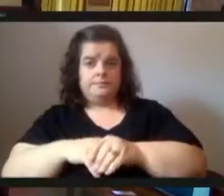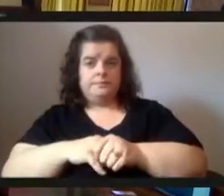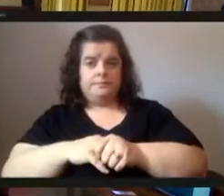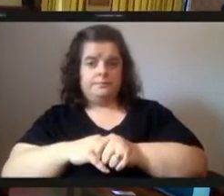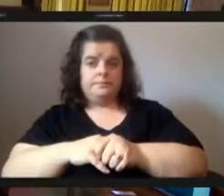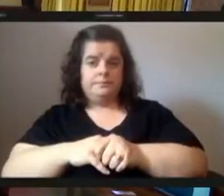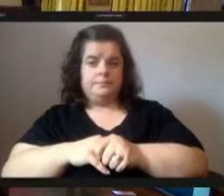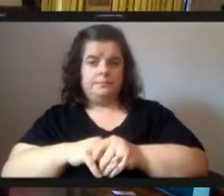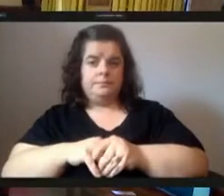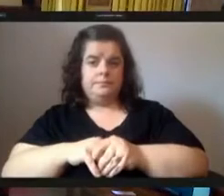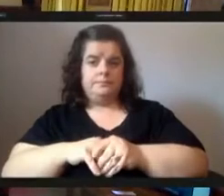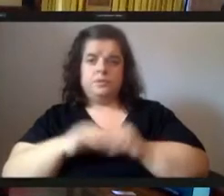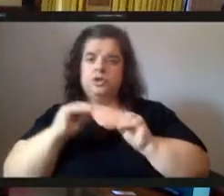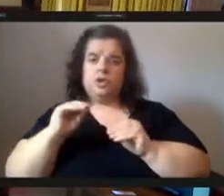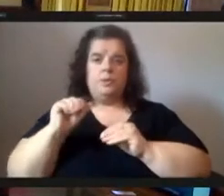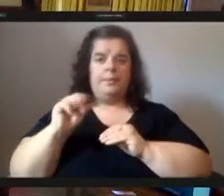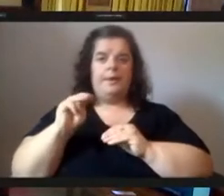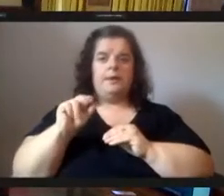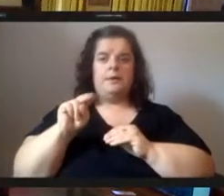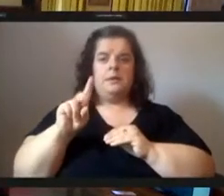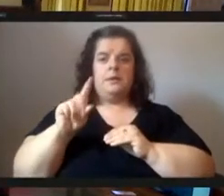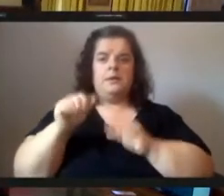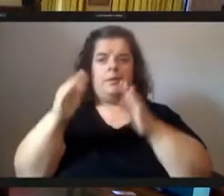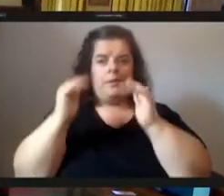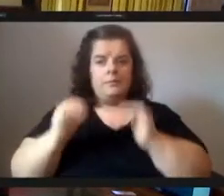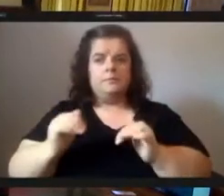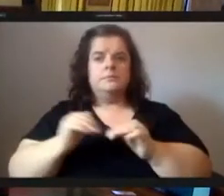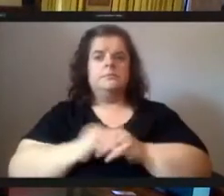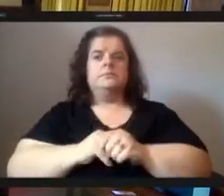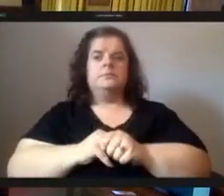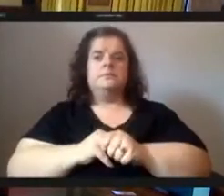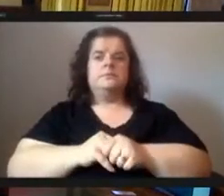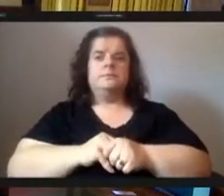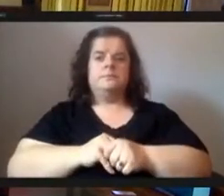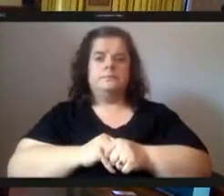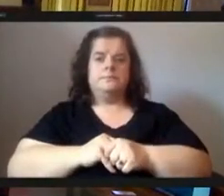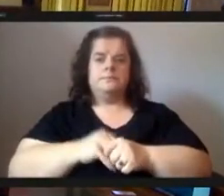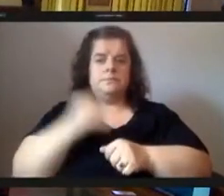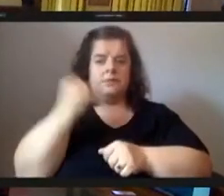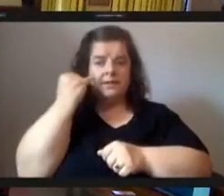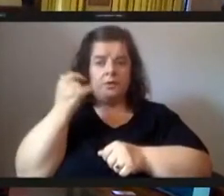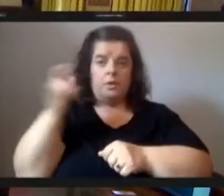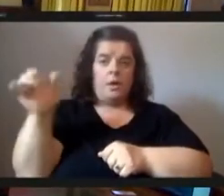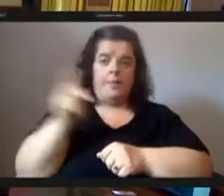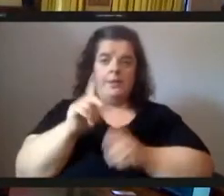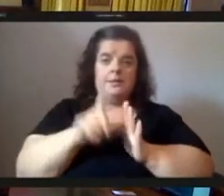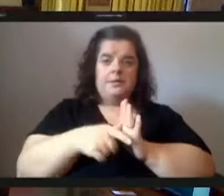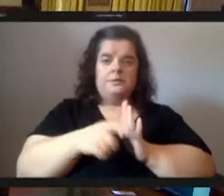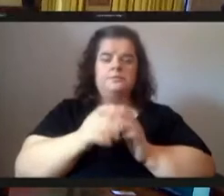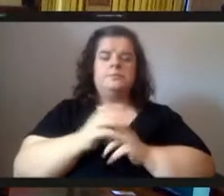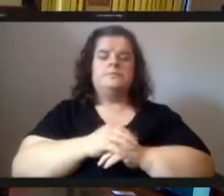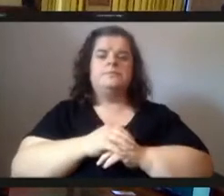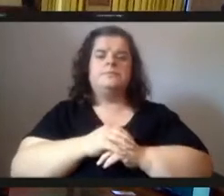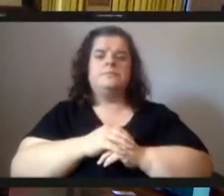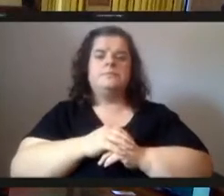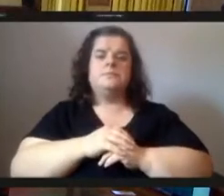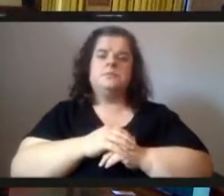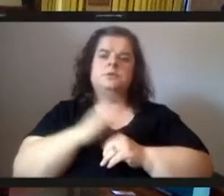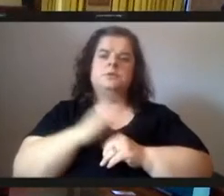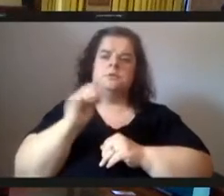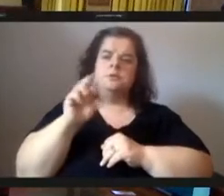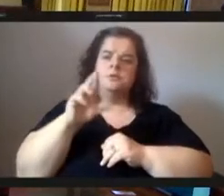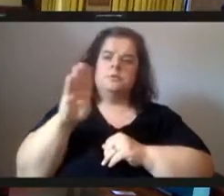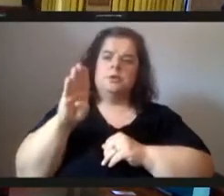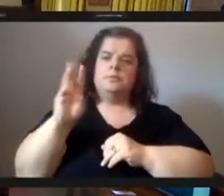no no amanda okay if you amanda if you come back later uh we'll try to circle back next we have barb warwick